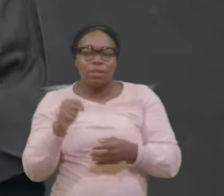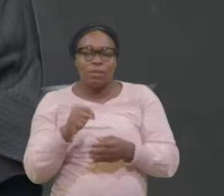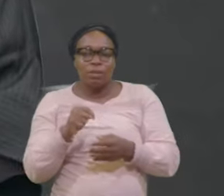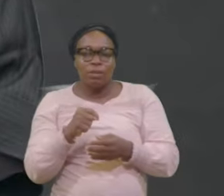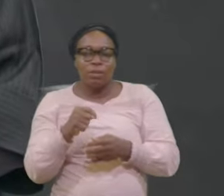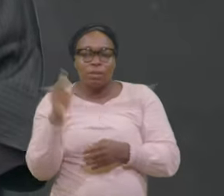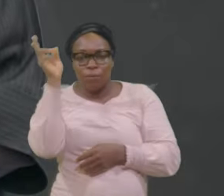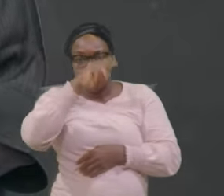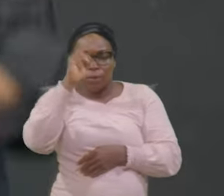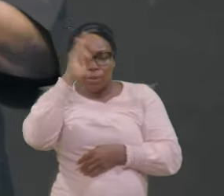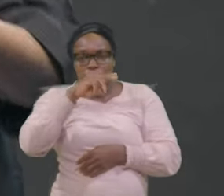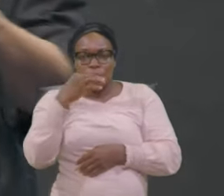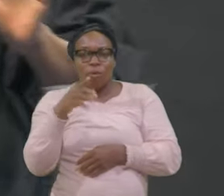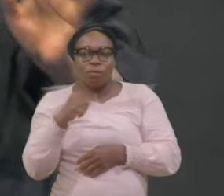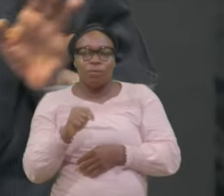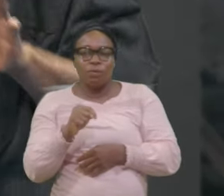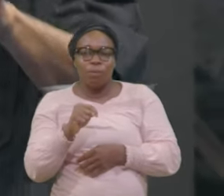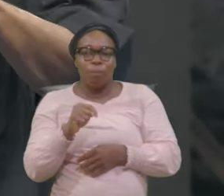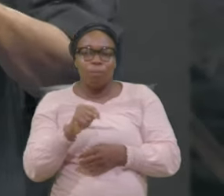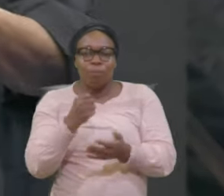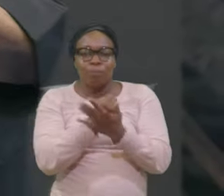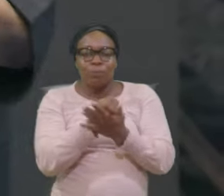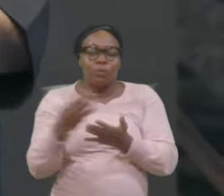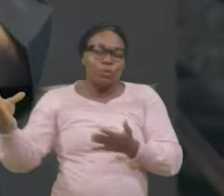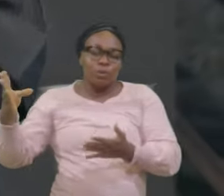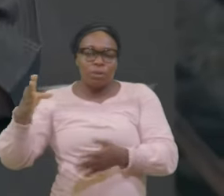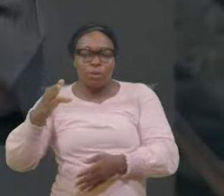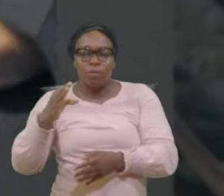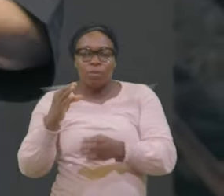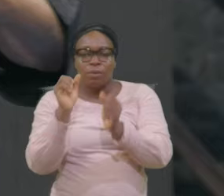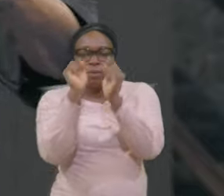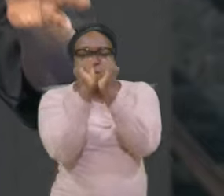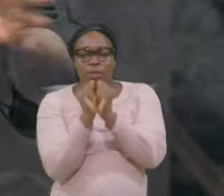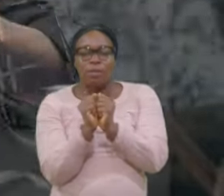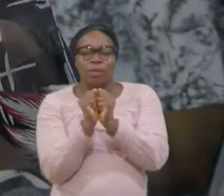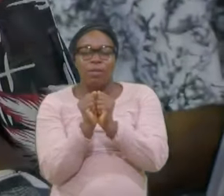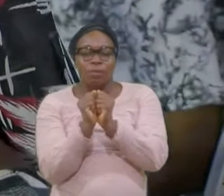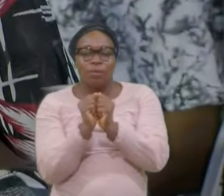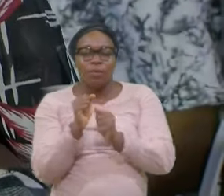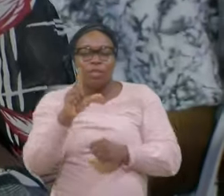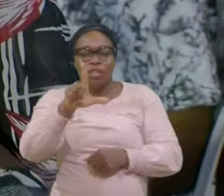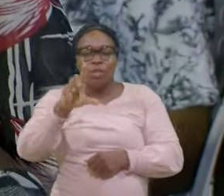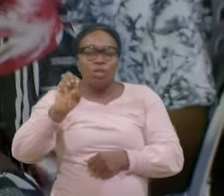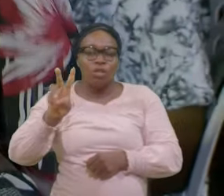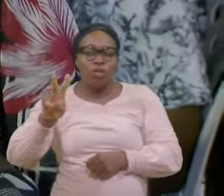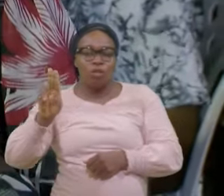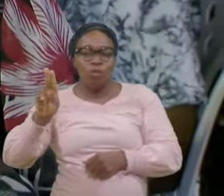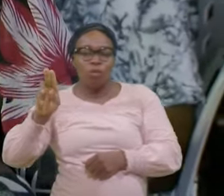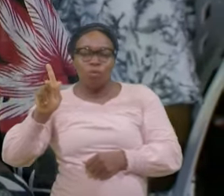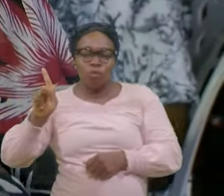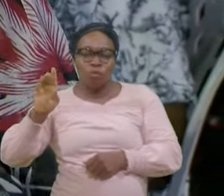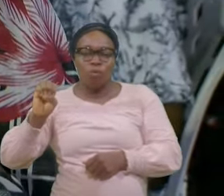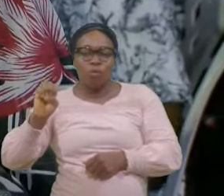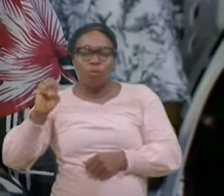from Verse 11 And he Said Is Christ Talking Now A certain Man Had